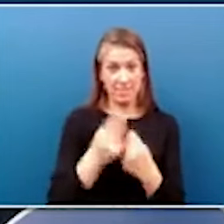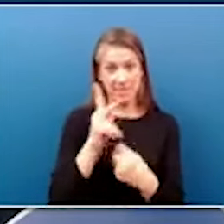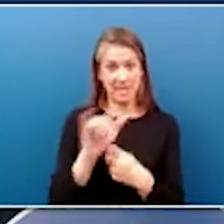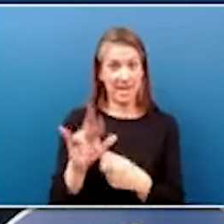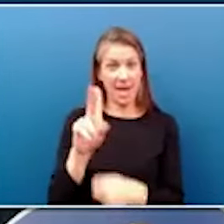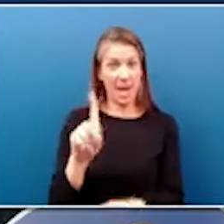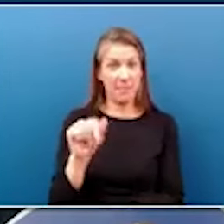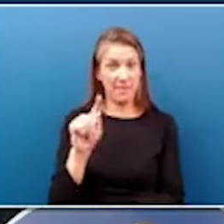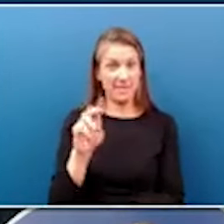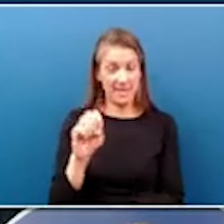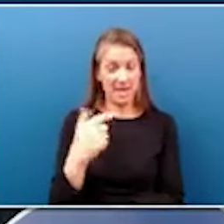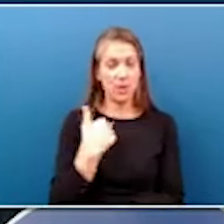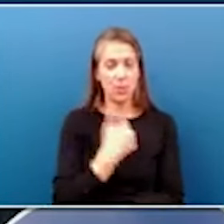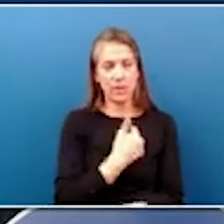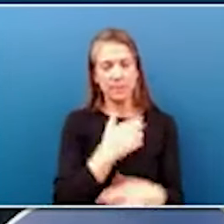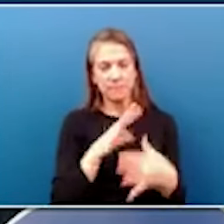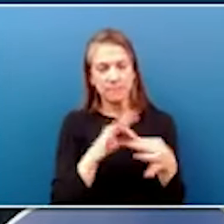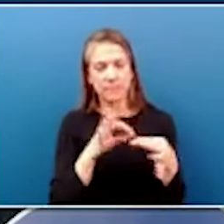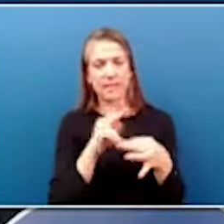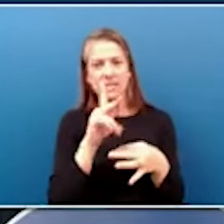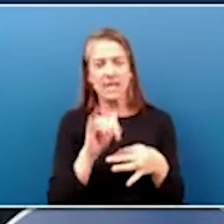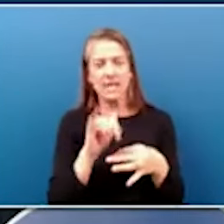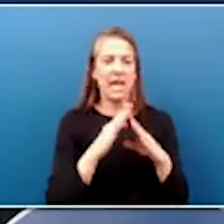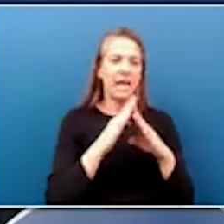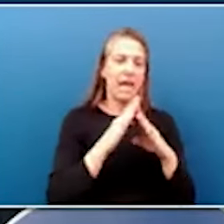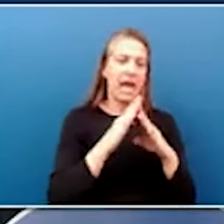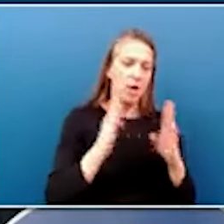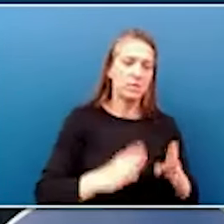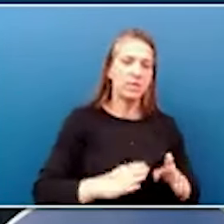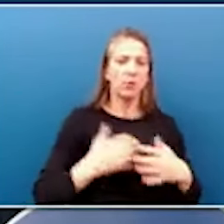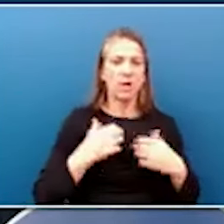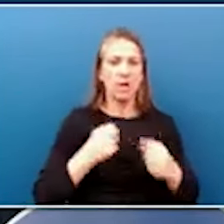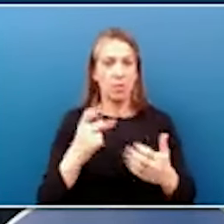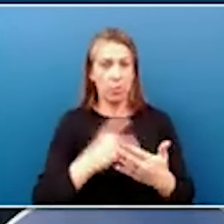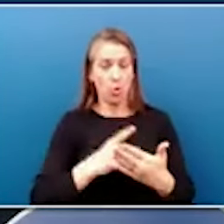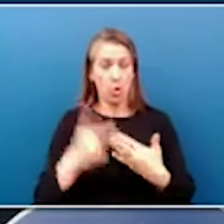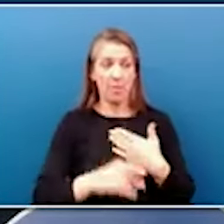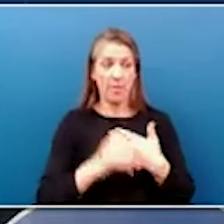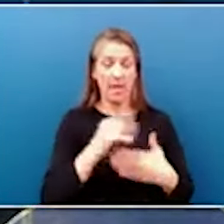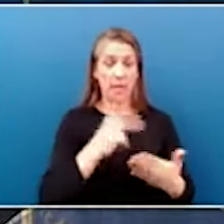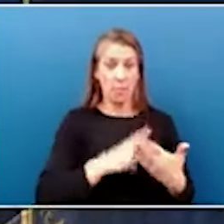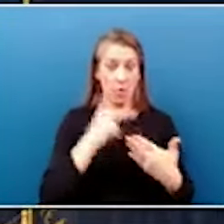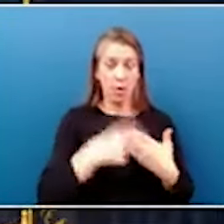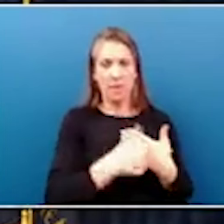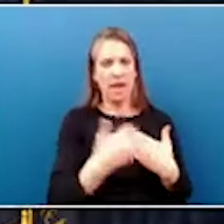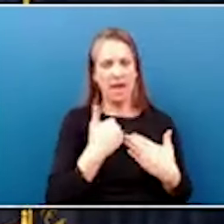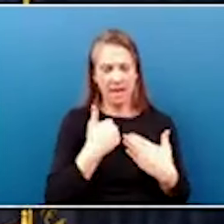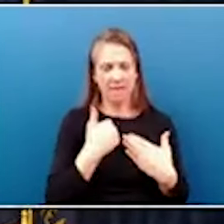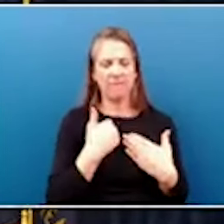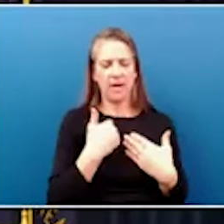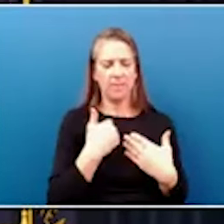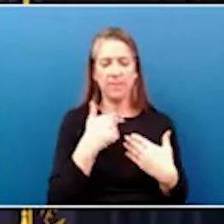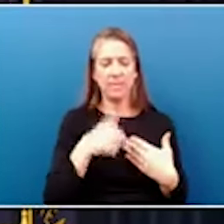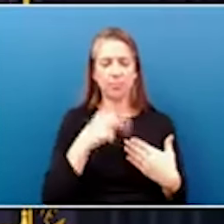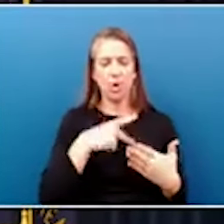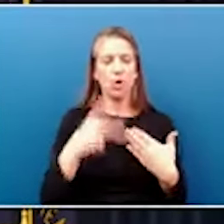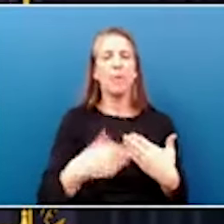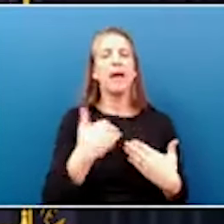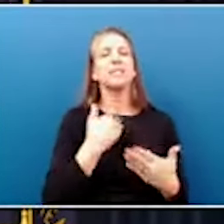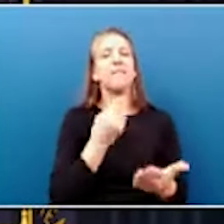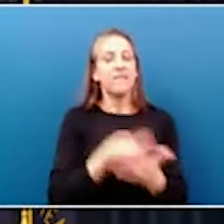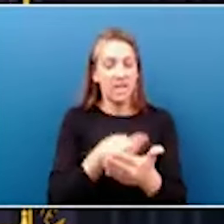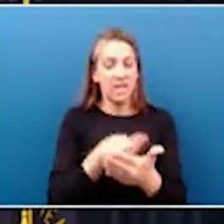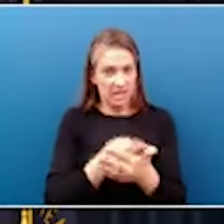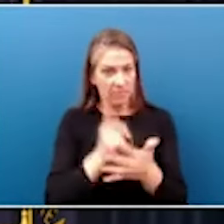Kentucky's recovery housing program. This program provides funding to organizations